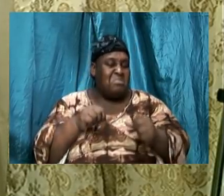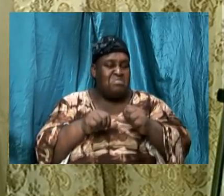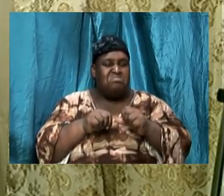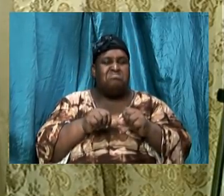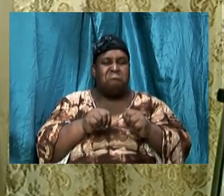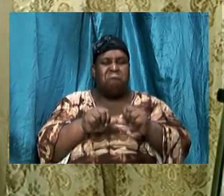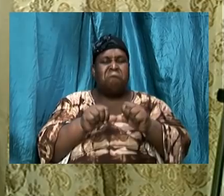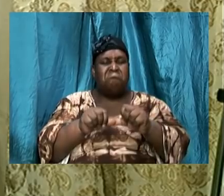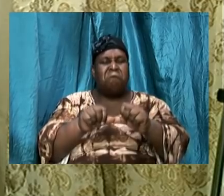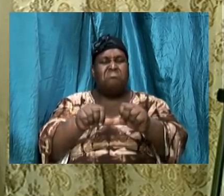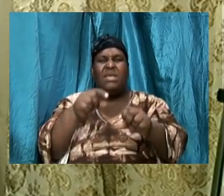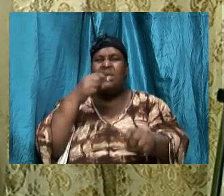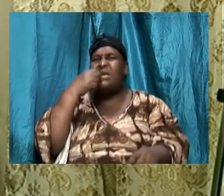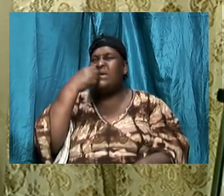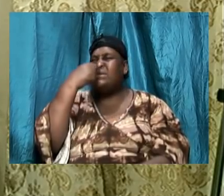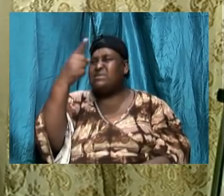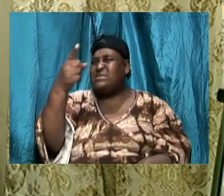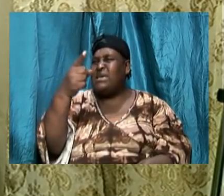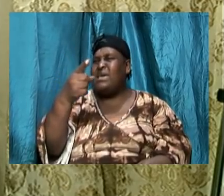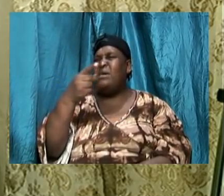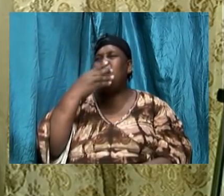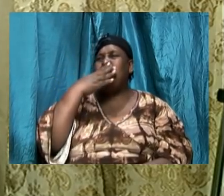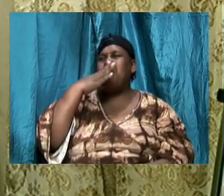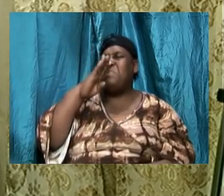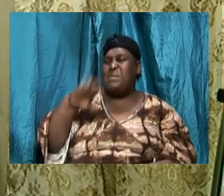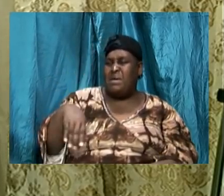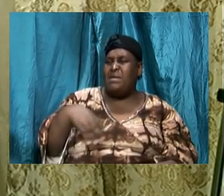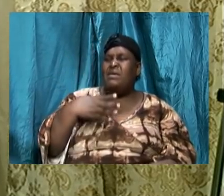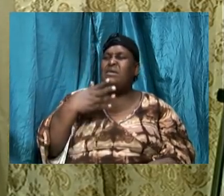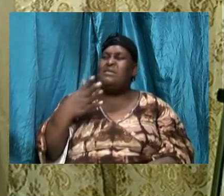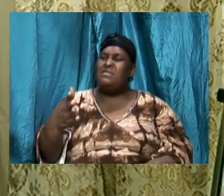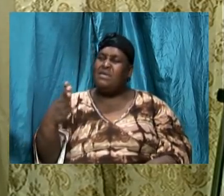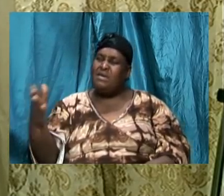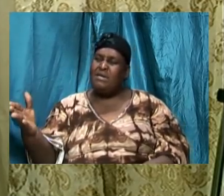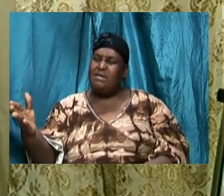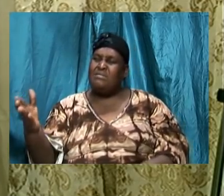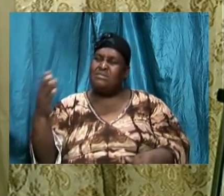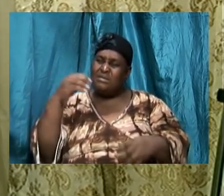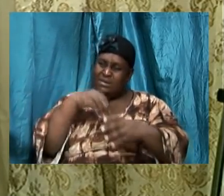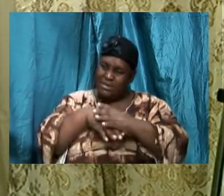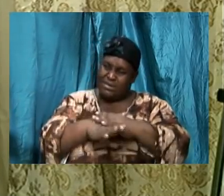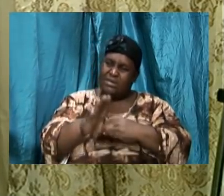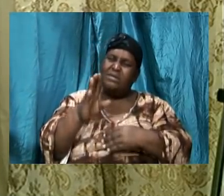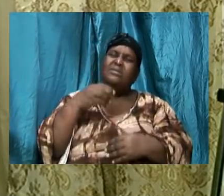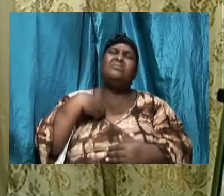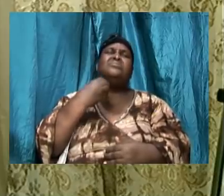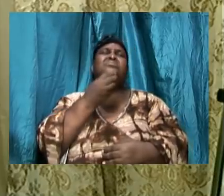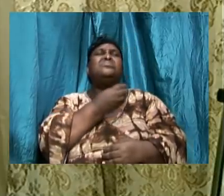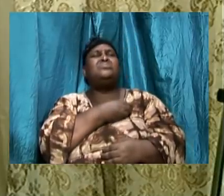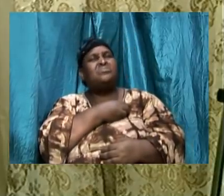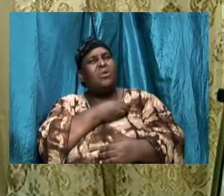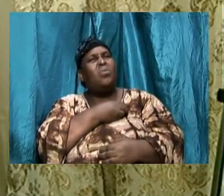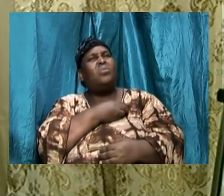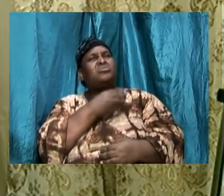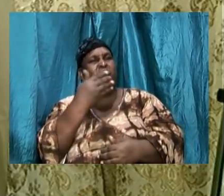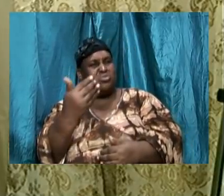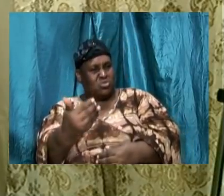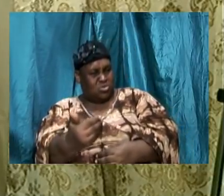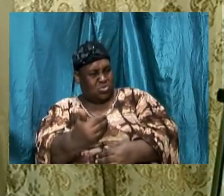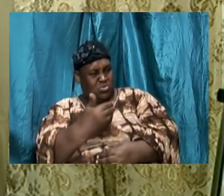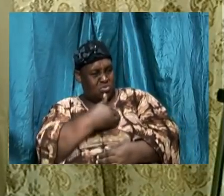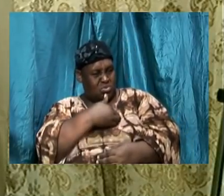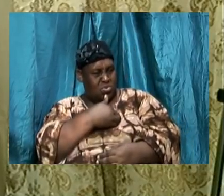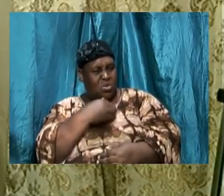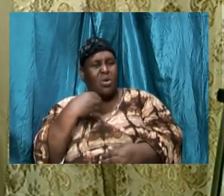pour through our ears into our system. Our ears and our